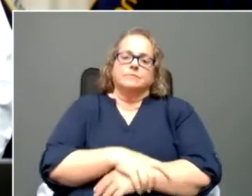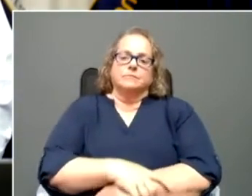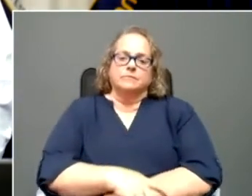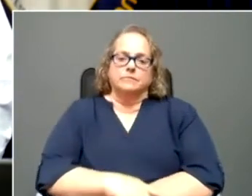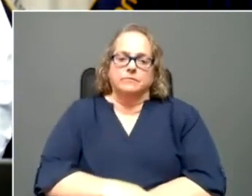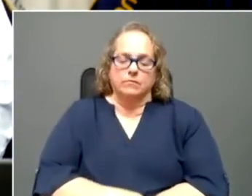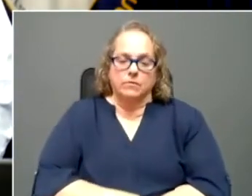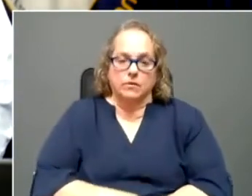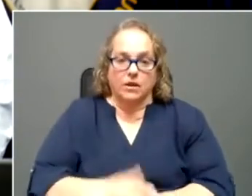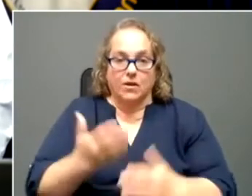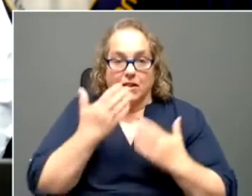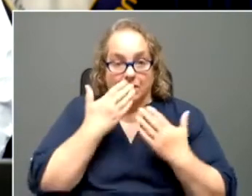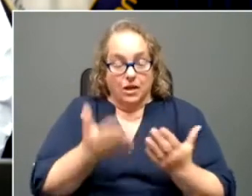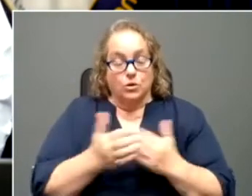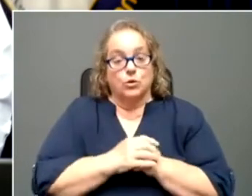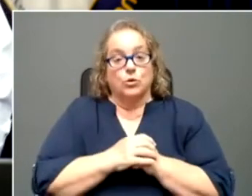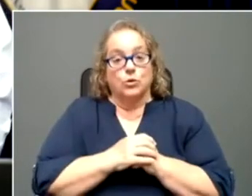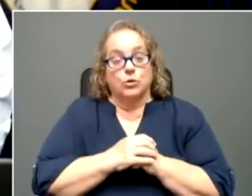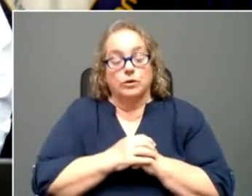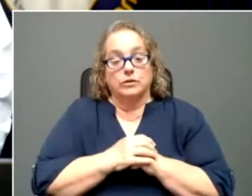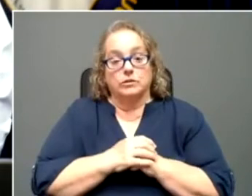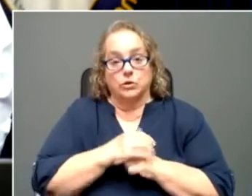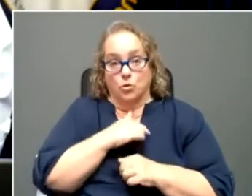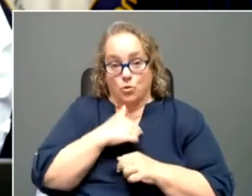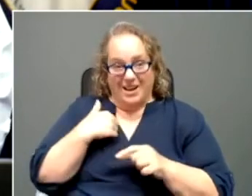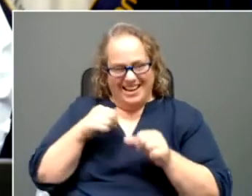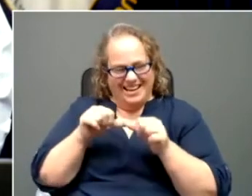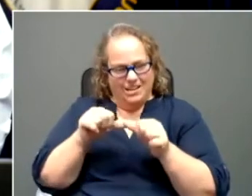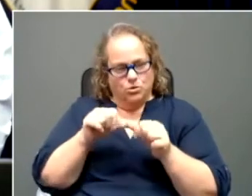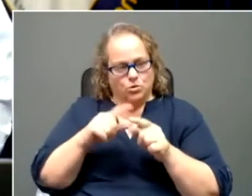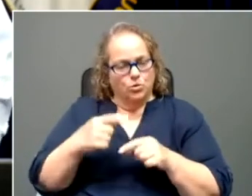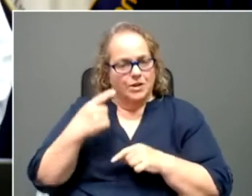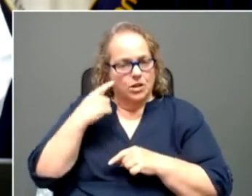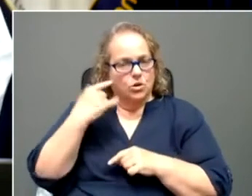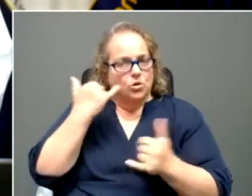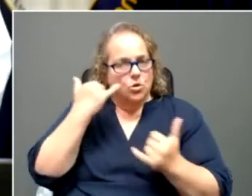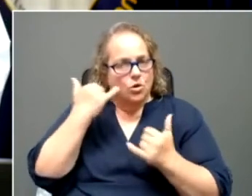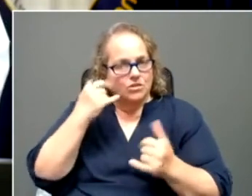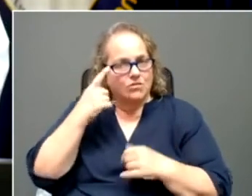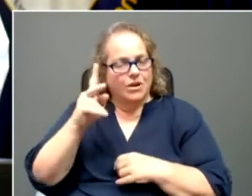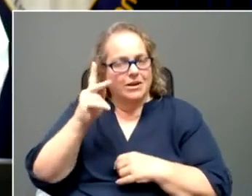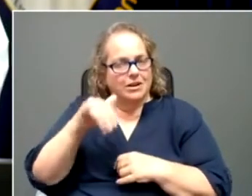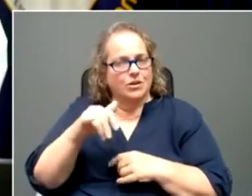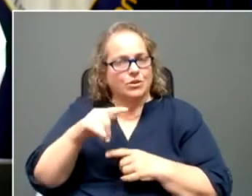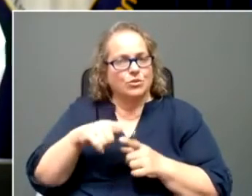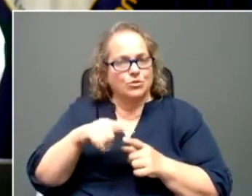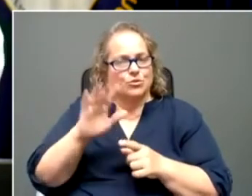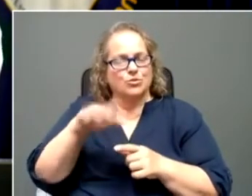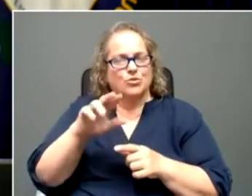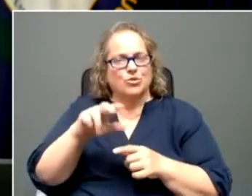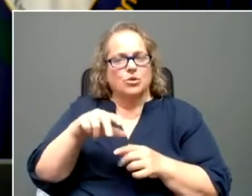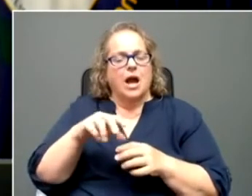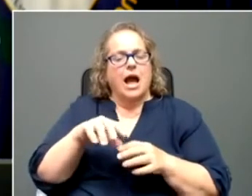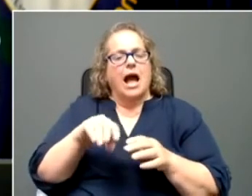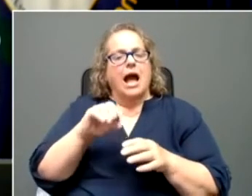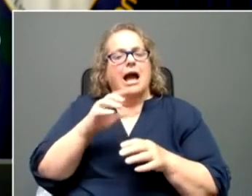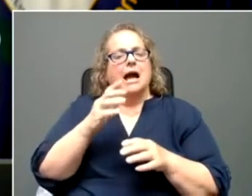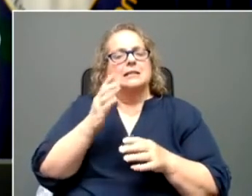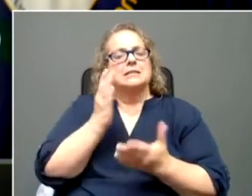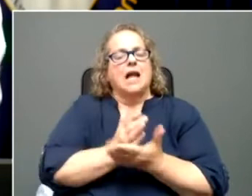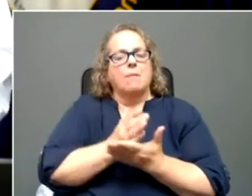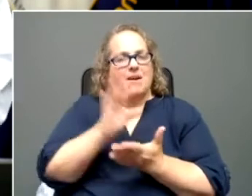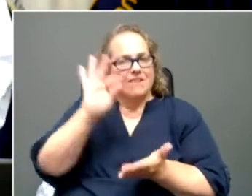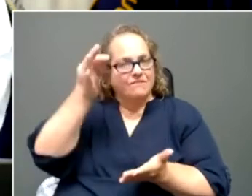Thank you. Um, we continue to hear calls for Kentucky to opt out of the additional federal unemployment, uh,